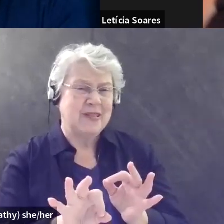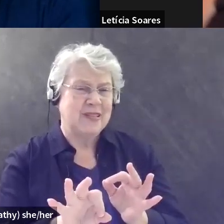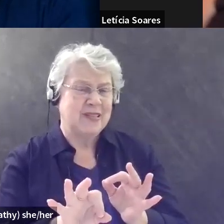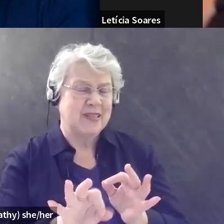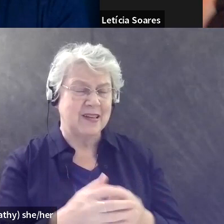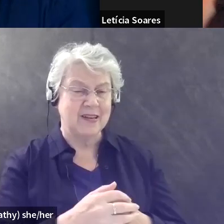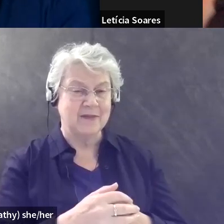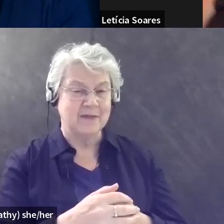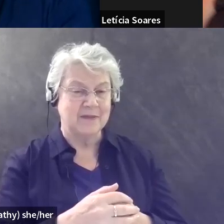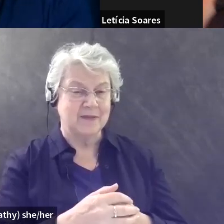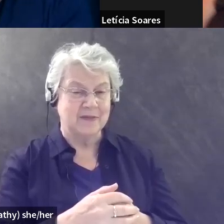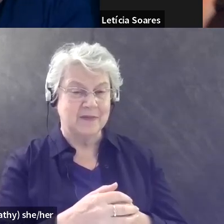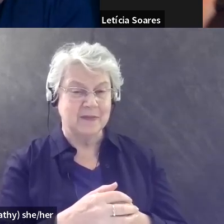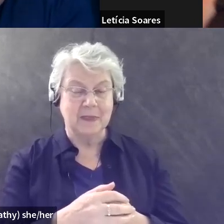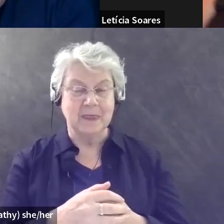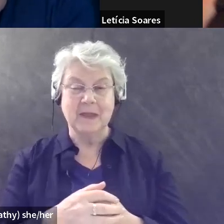Sure.